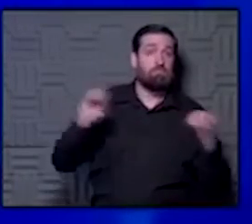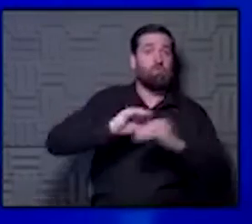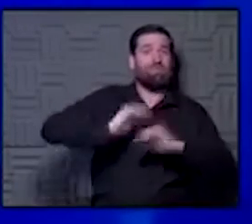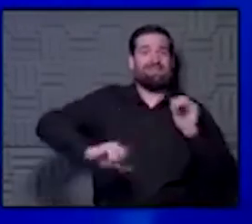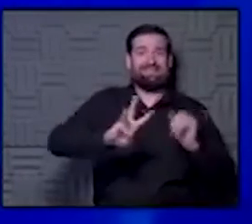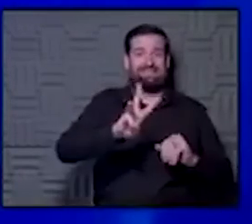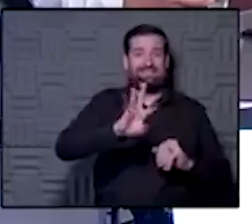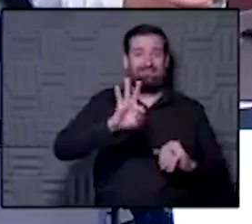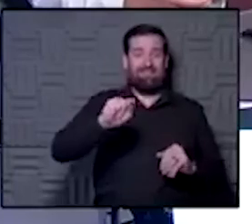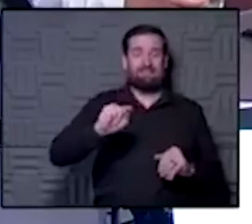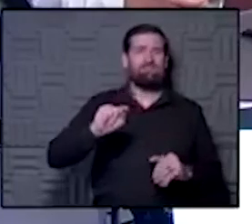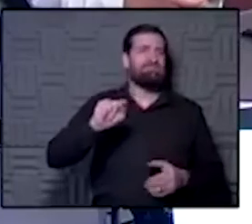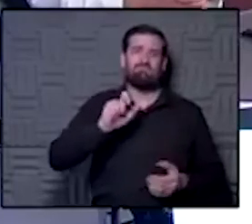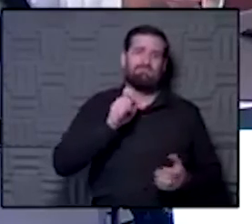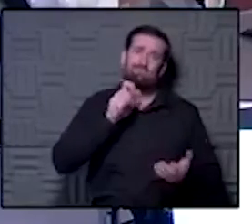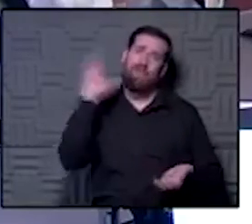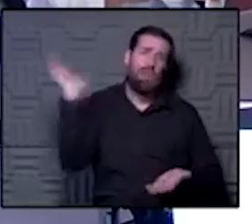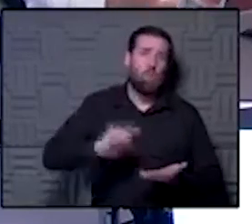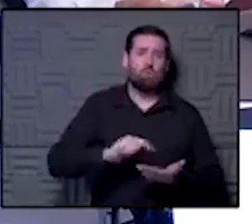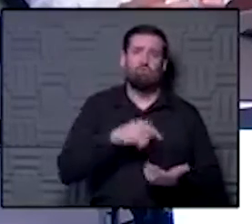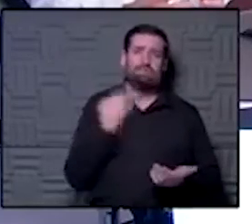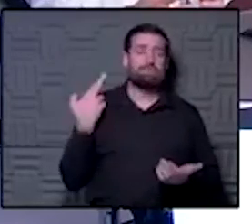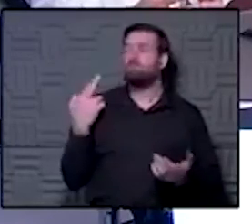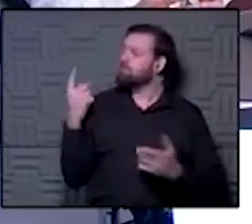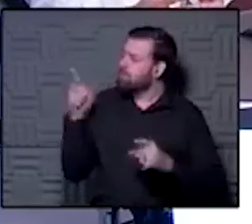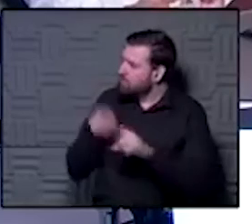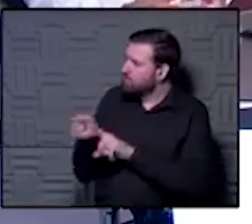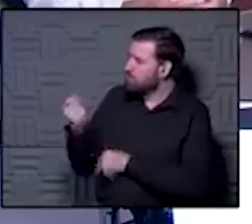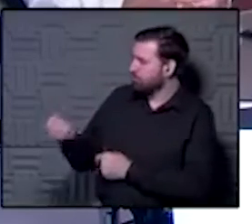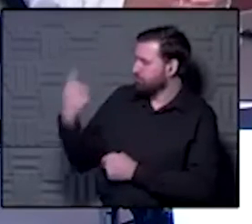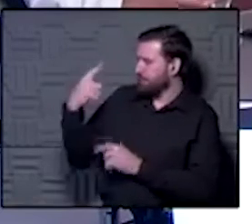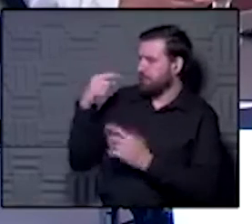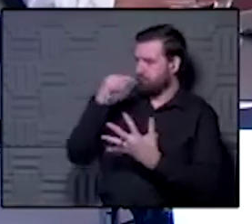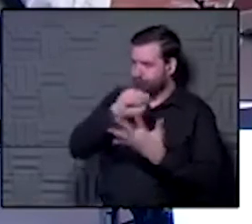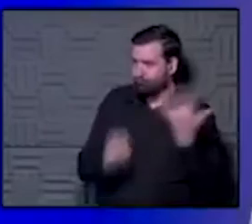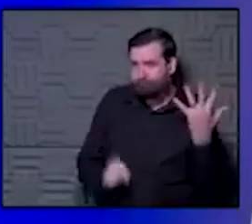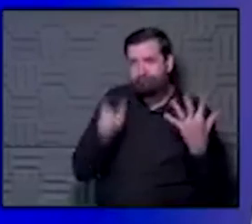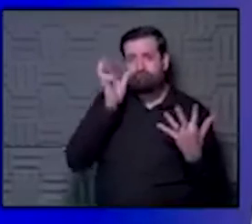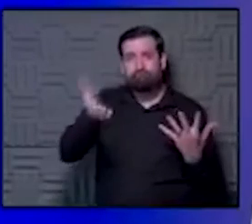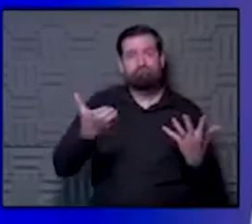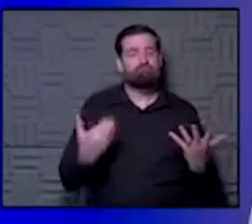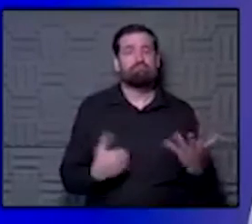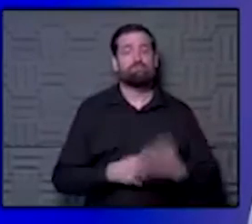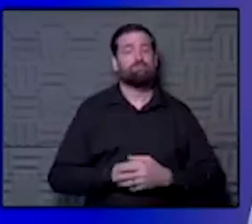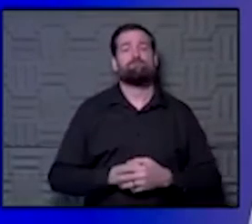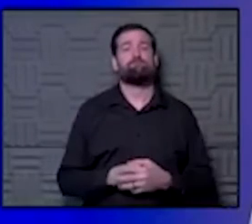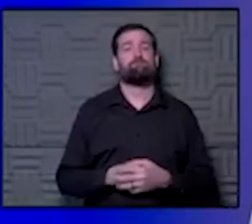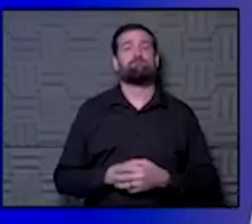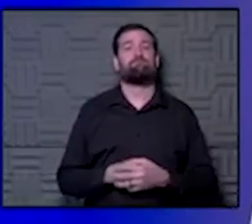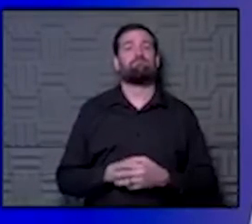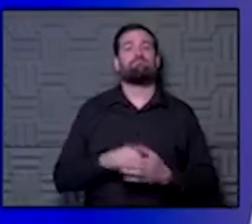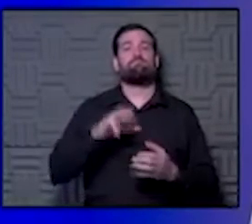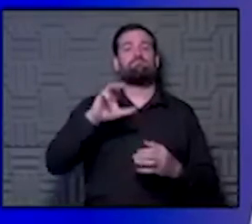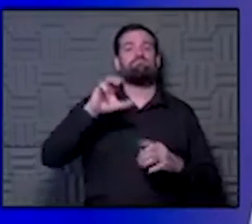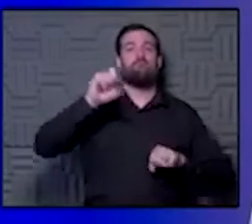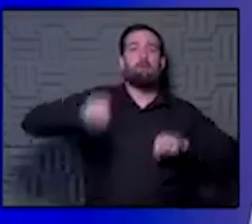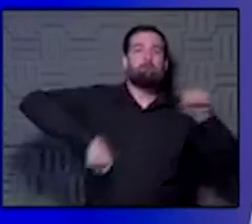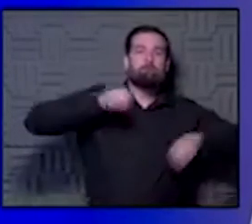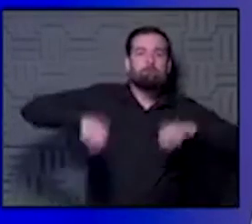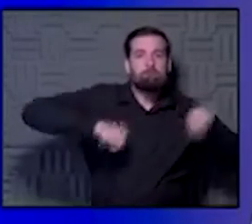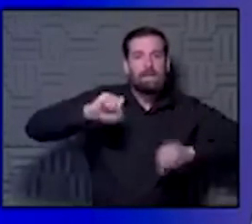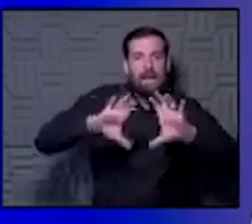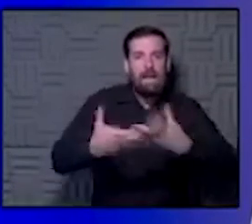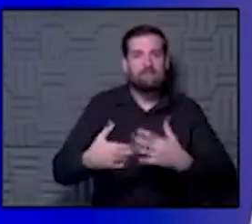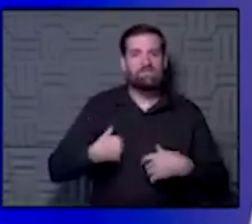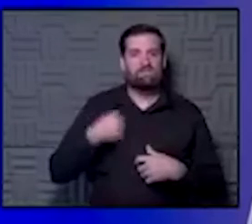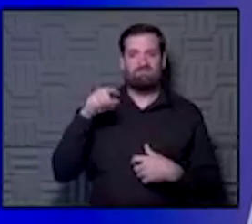And it's all these concepts of just understanding these things. Because we know that in a spin class that was in